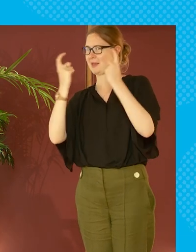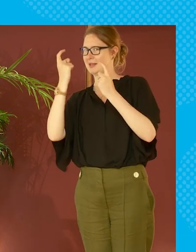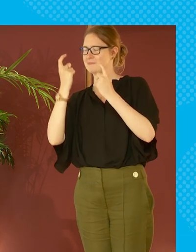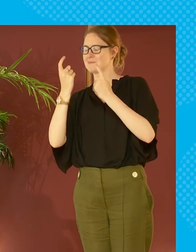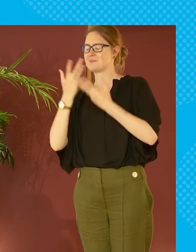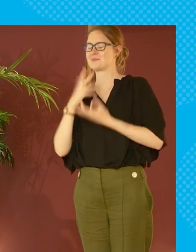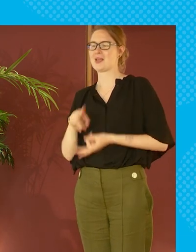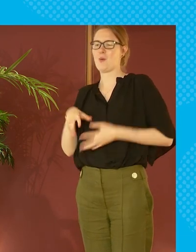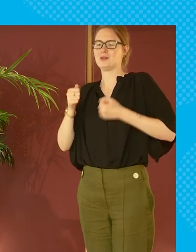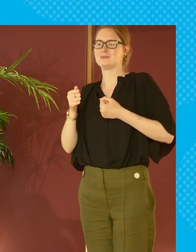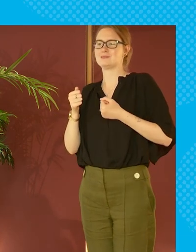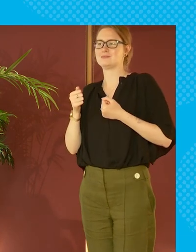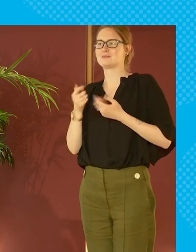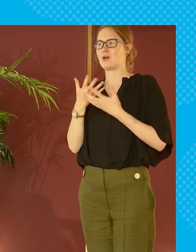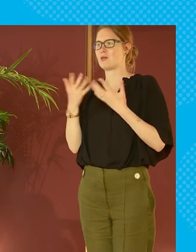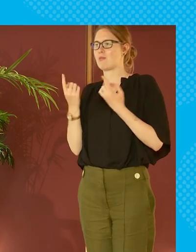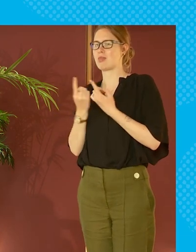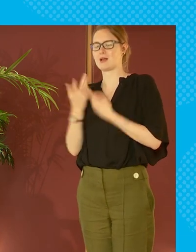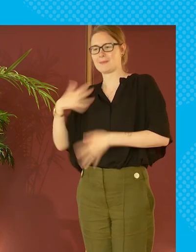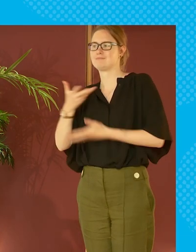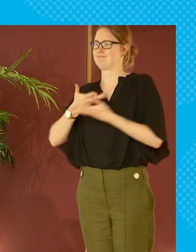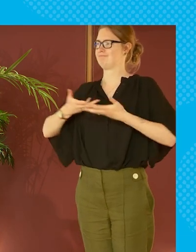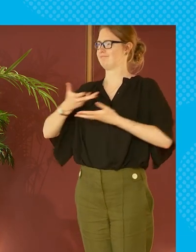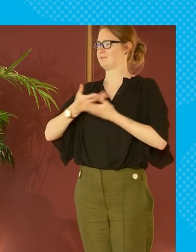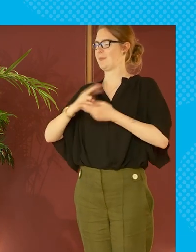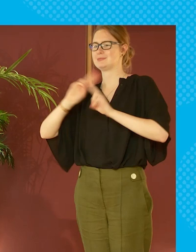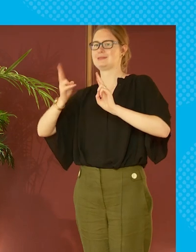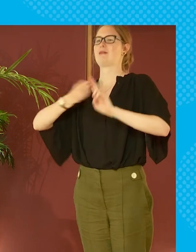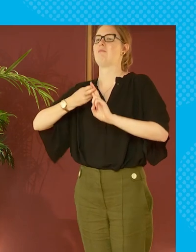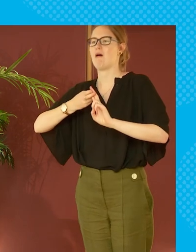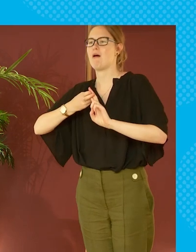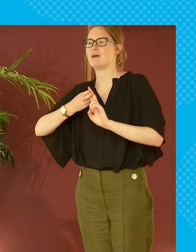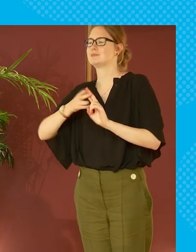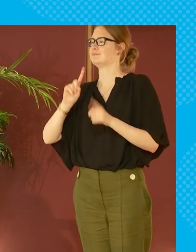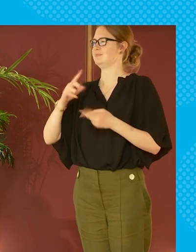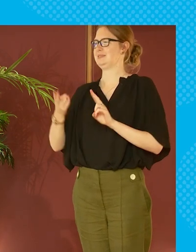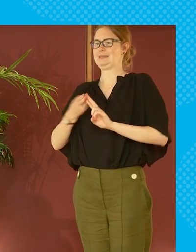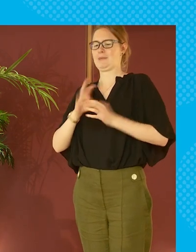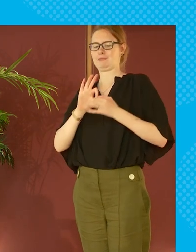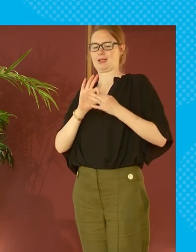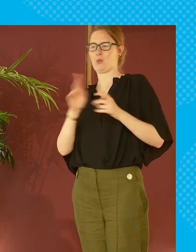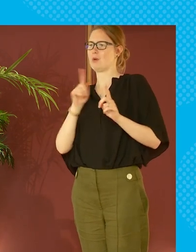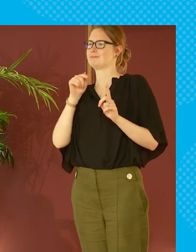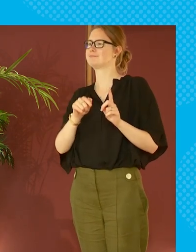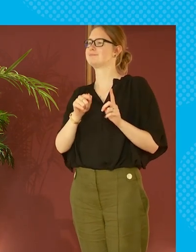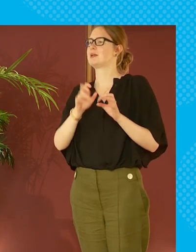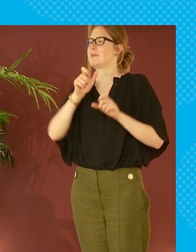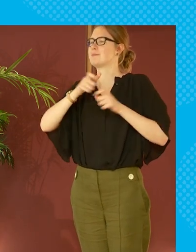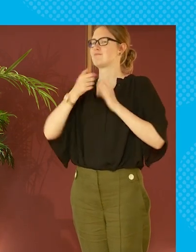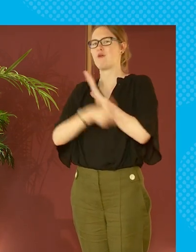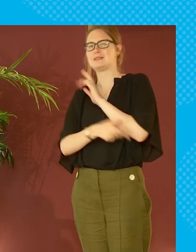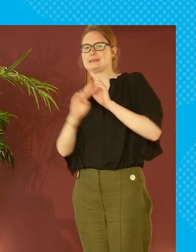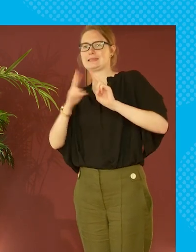little bit a little bit longer i'll i'll i'll pick up one of the things that what you talked about stigma and and the stigma associated with